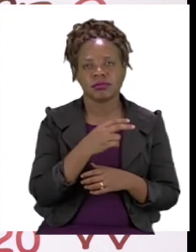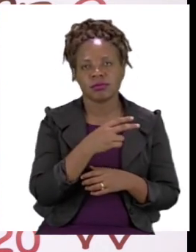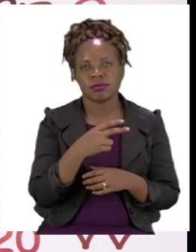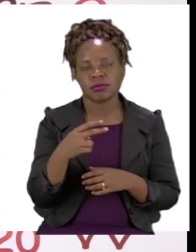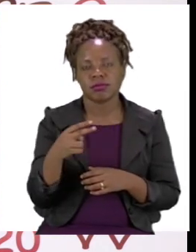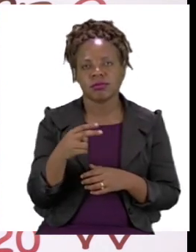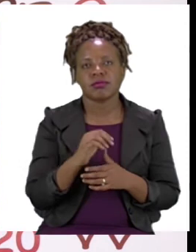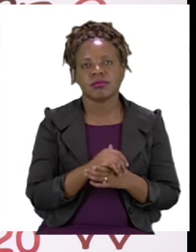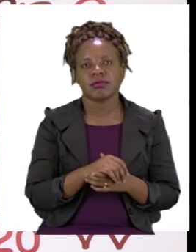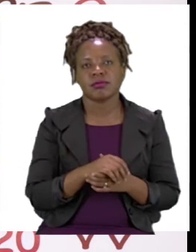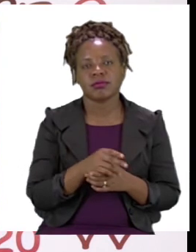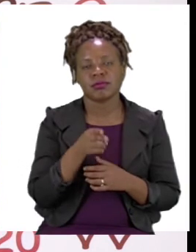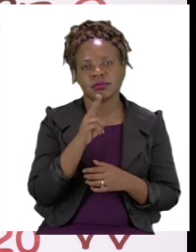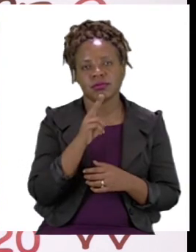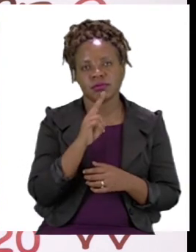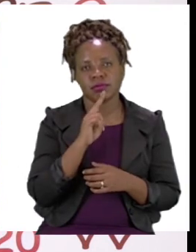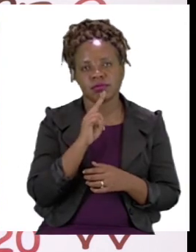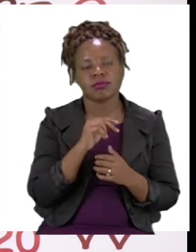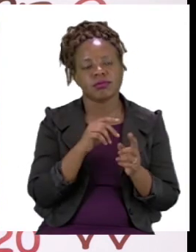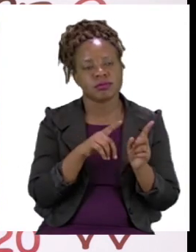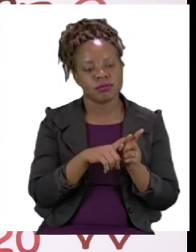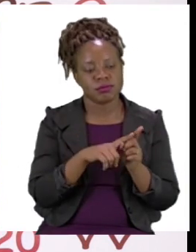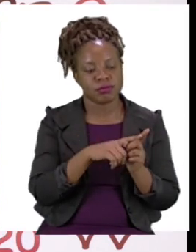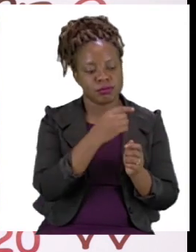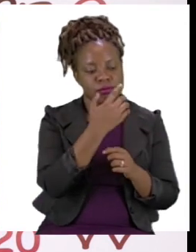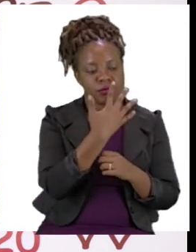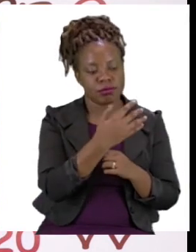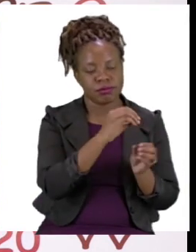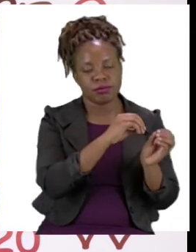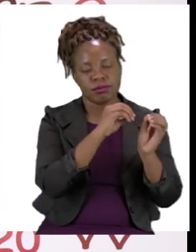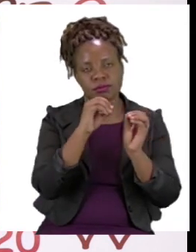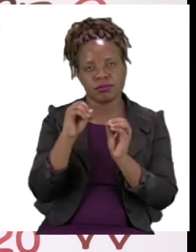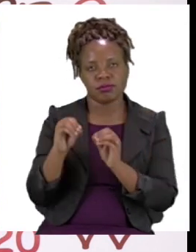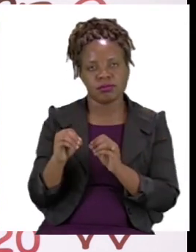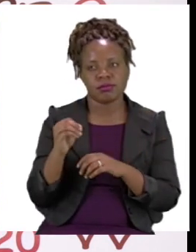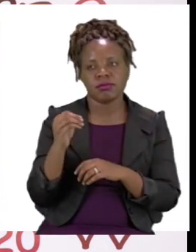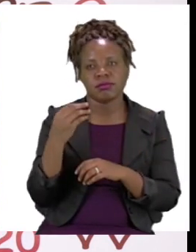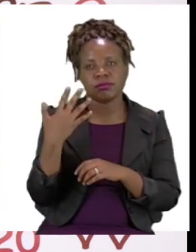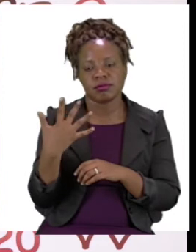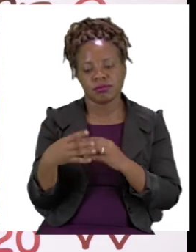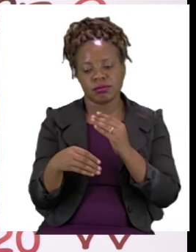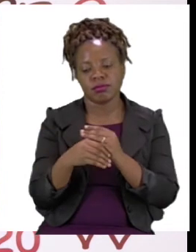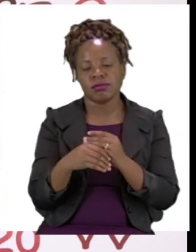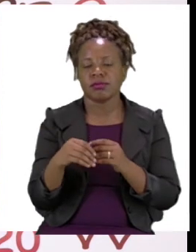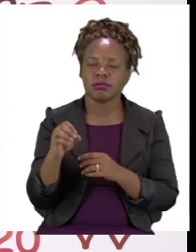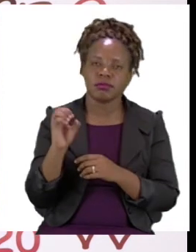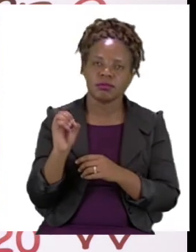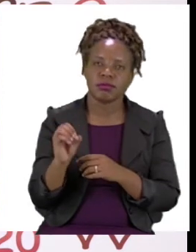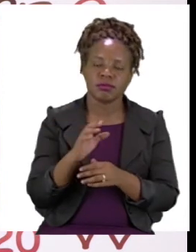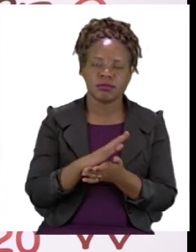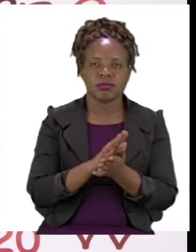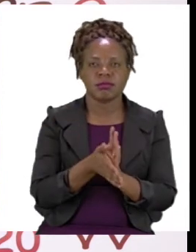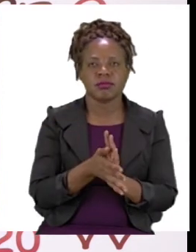sign. We take a look at our answer and then we take our 5. We put it to the other side